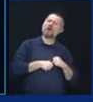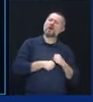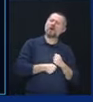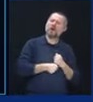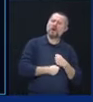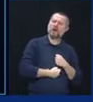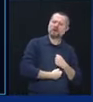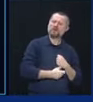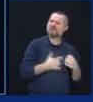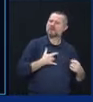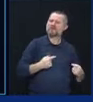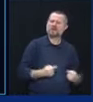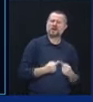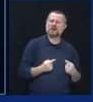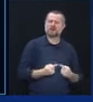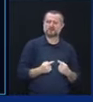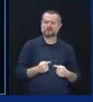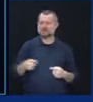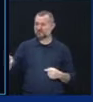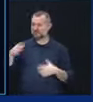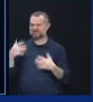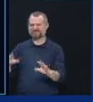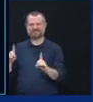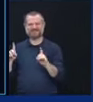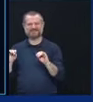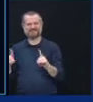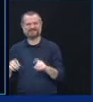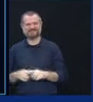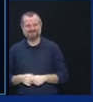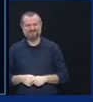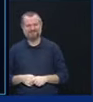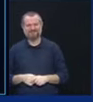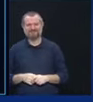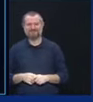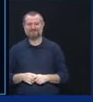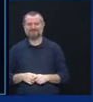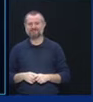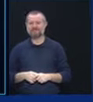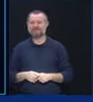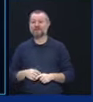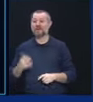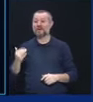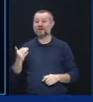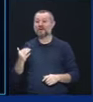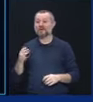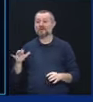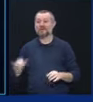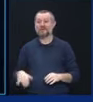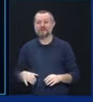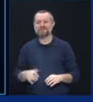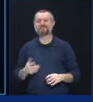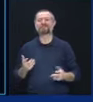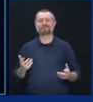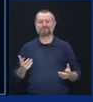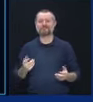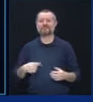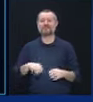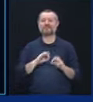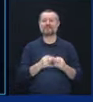That's what they did. And they did it because I hear it from the families.